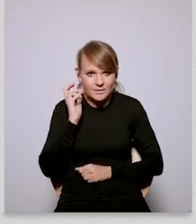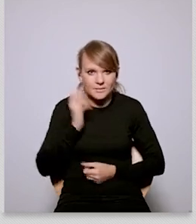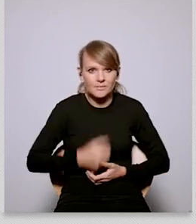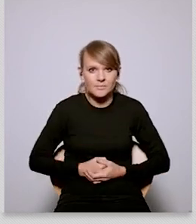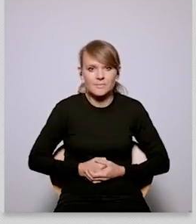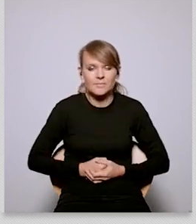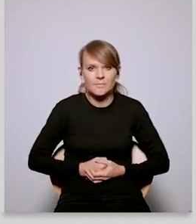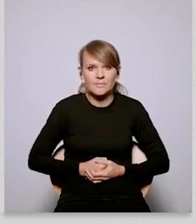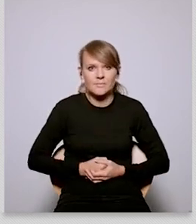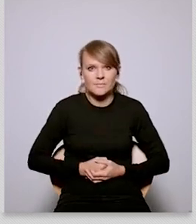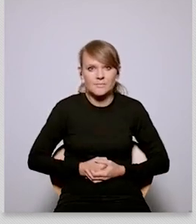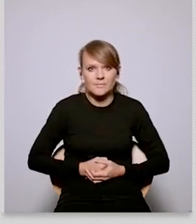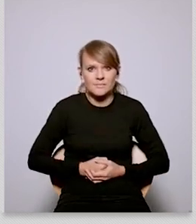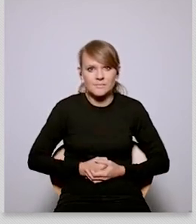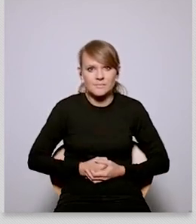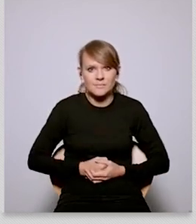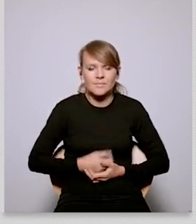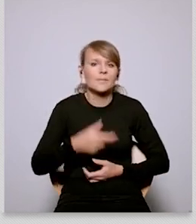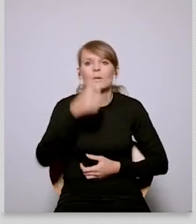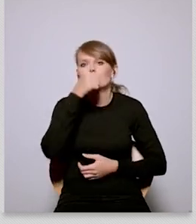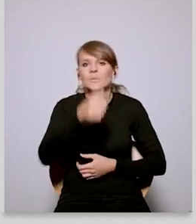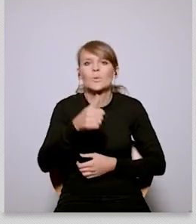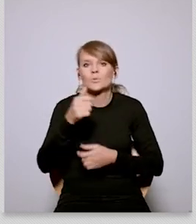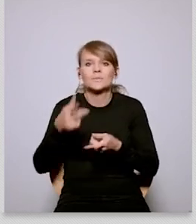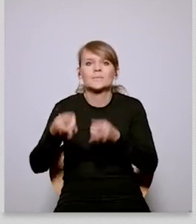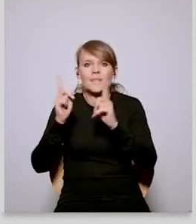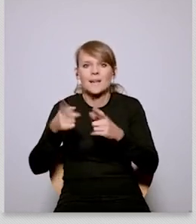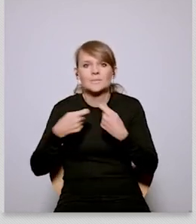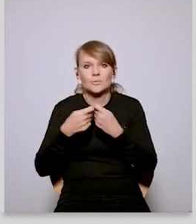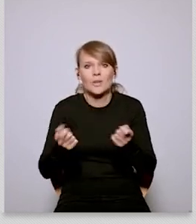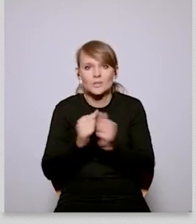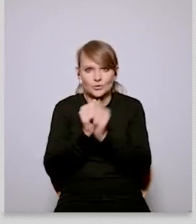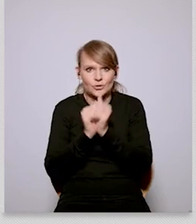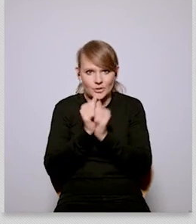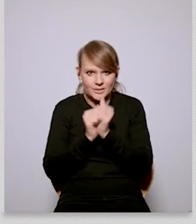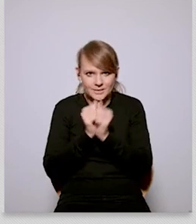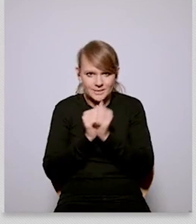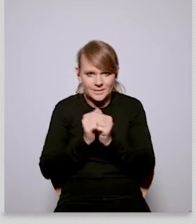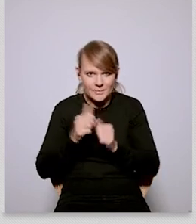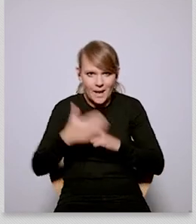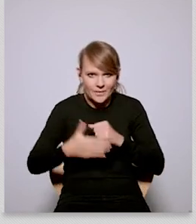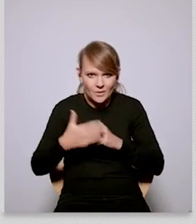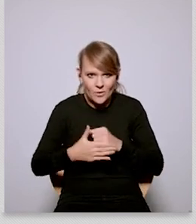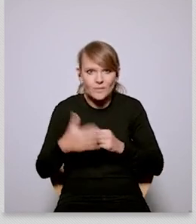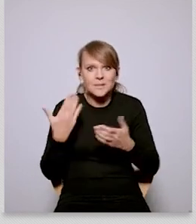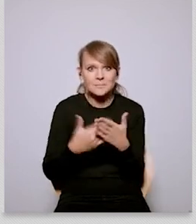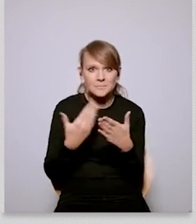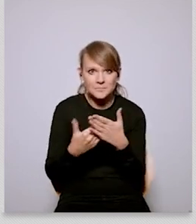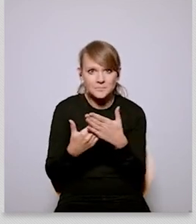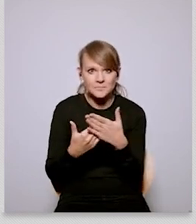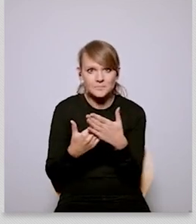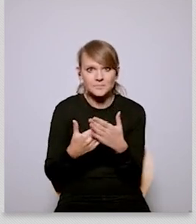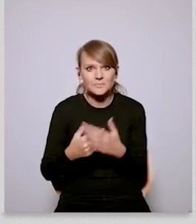on uh combustion engine sales uh because you might actually achieve the same results with uh different